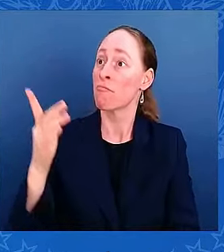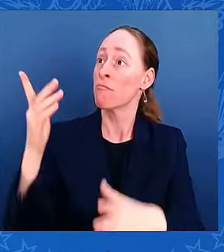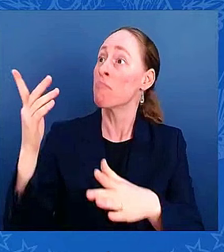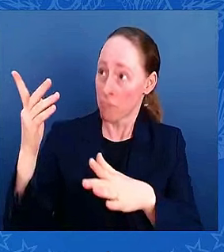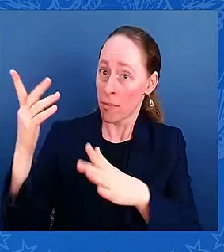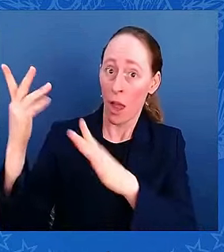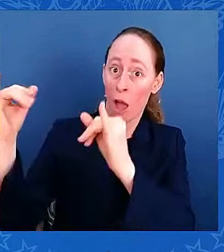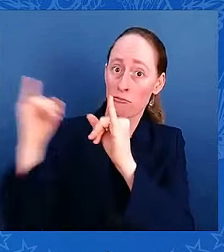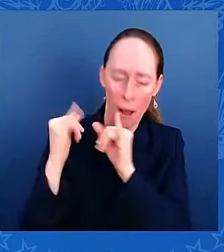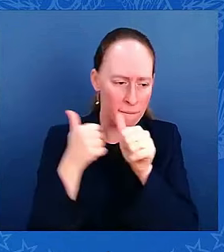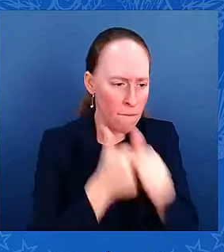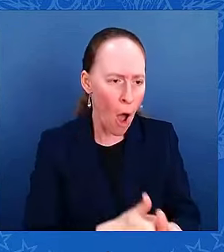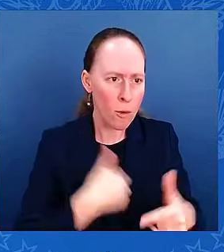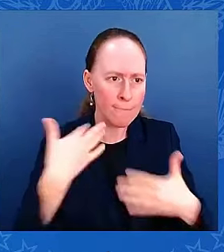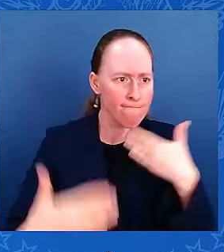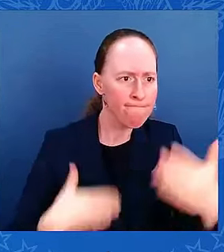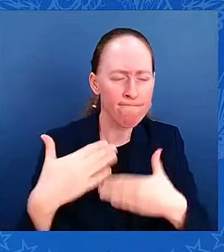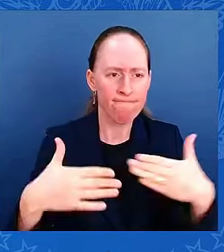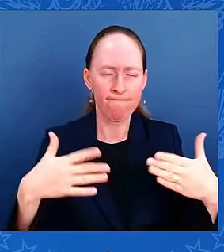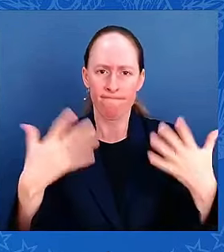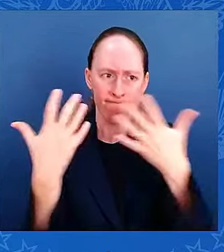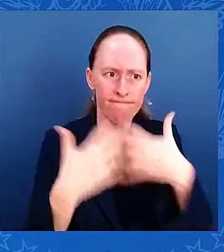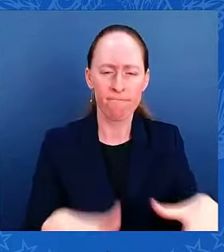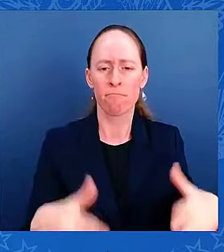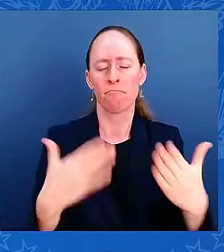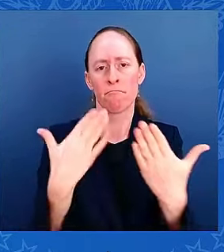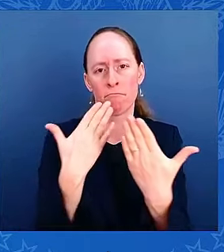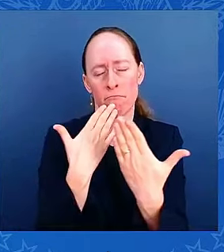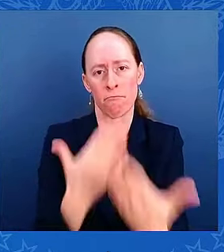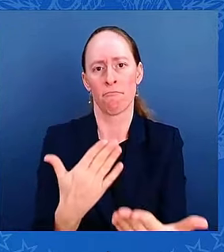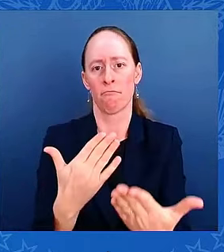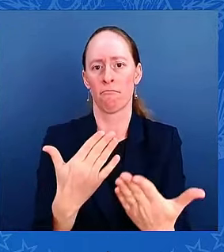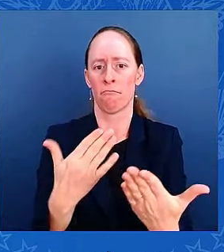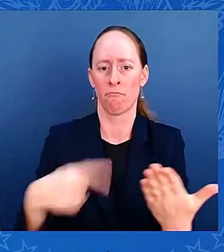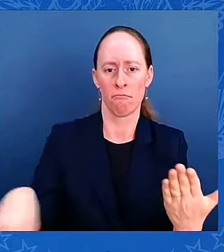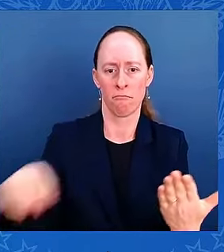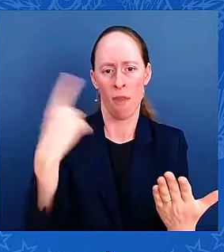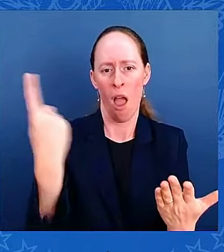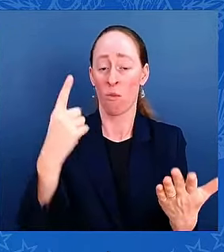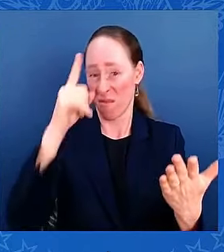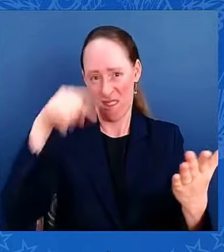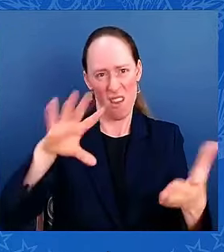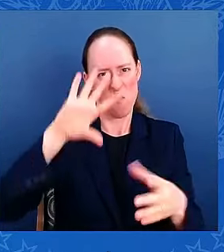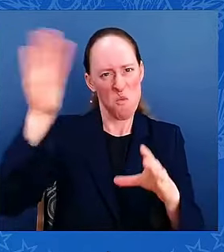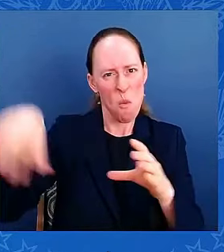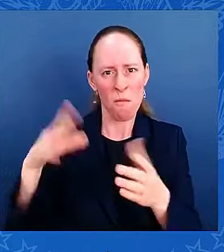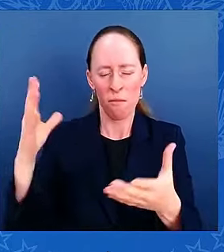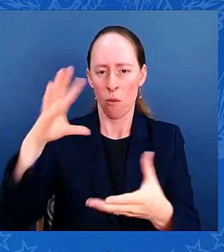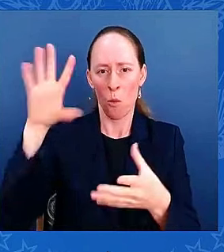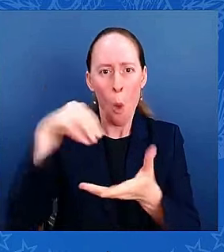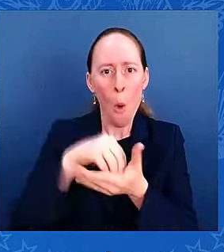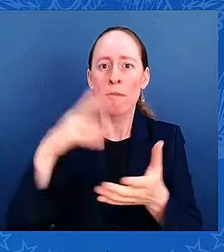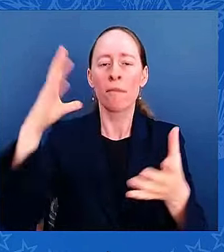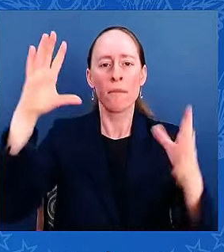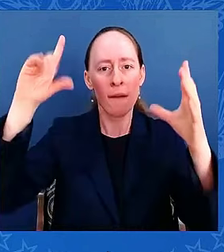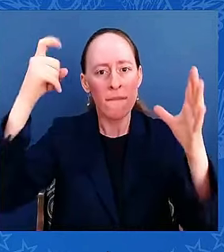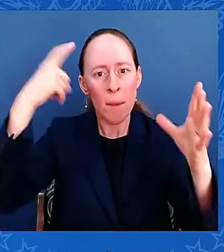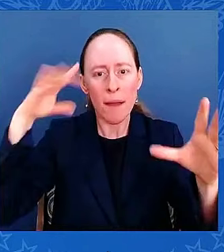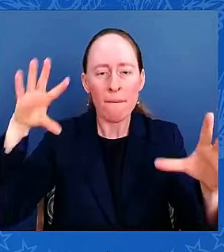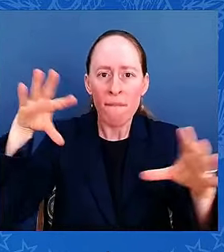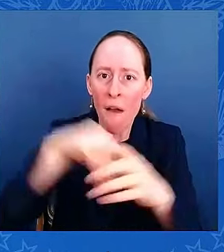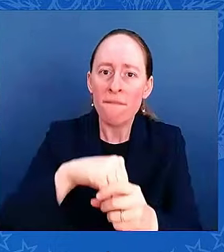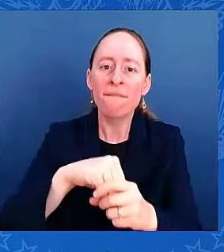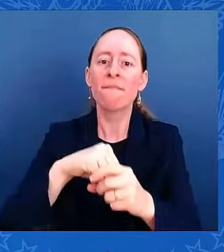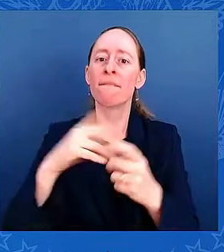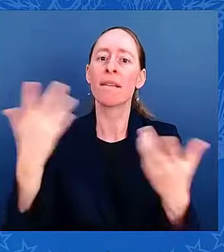effort. It also includes the Department of Energy and Department of Transportation, Department of Health and Human Services, and the Department of